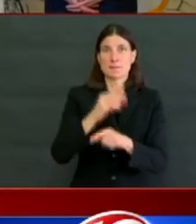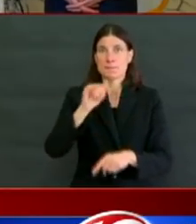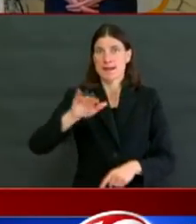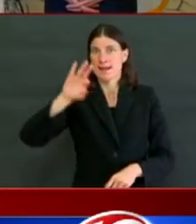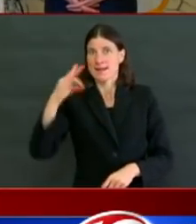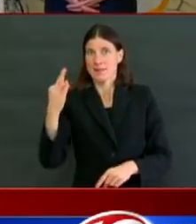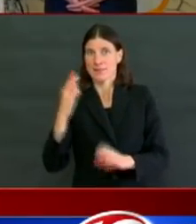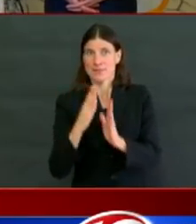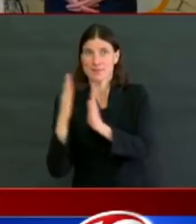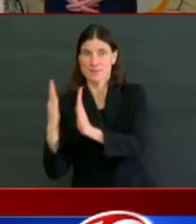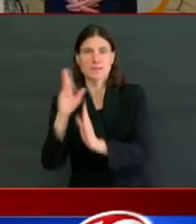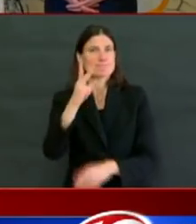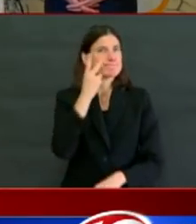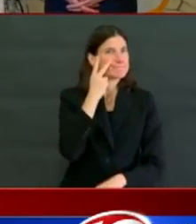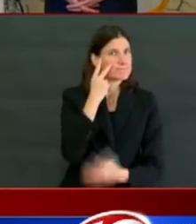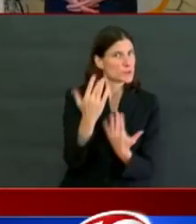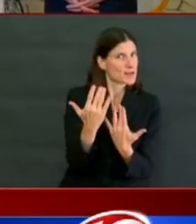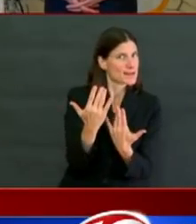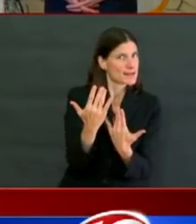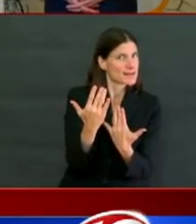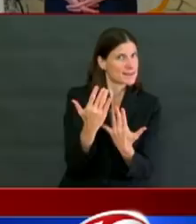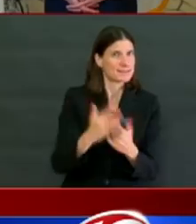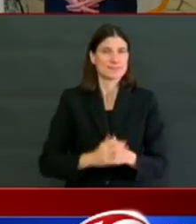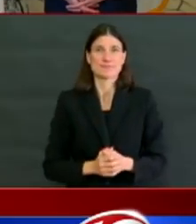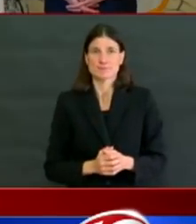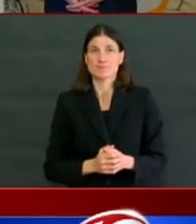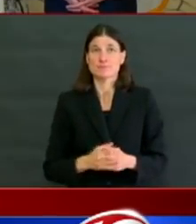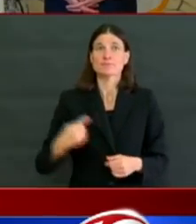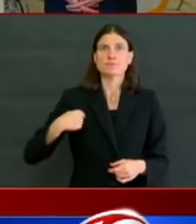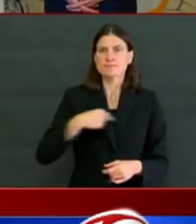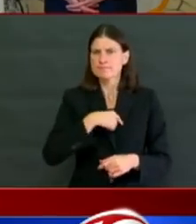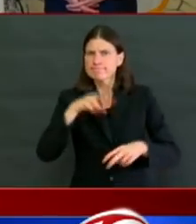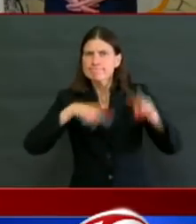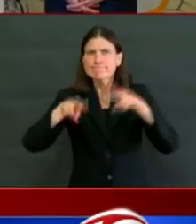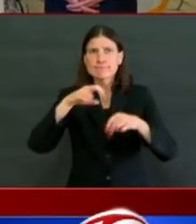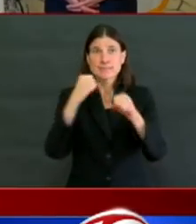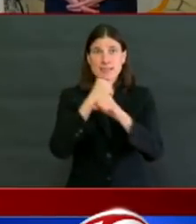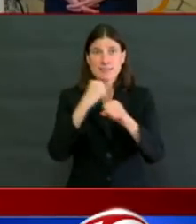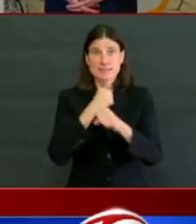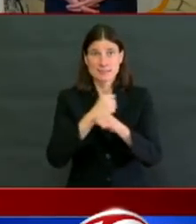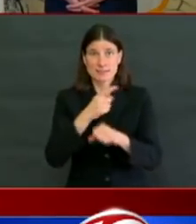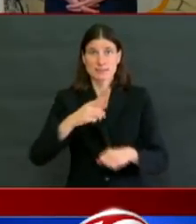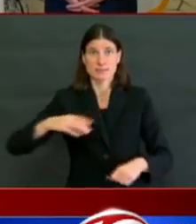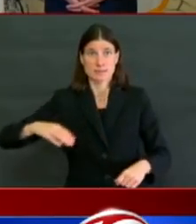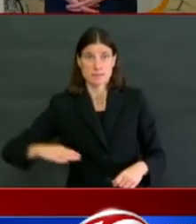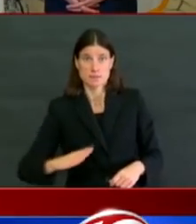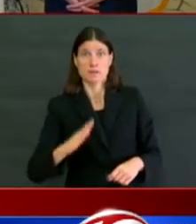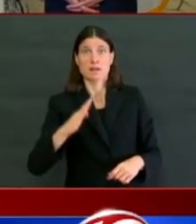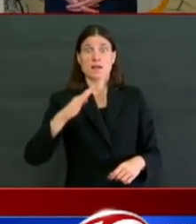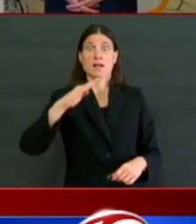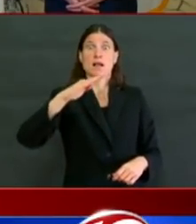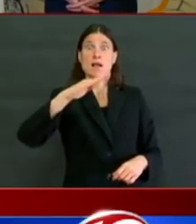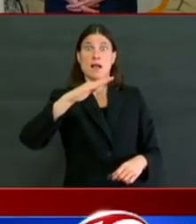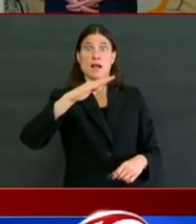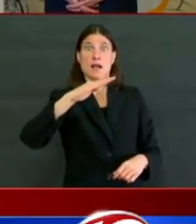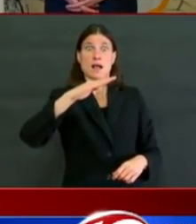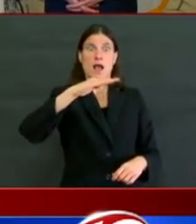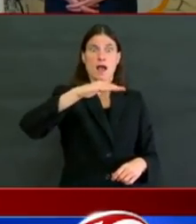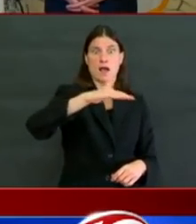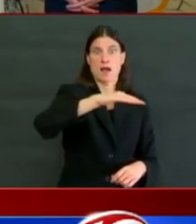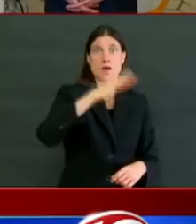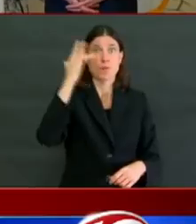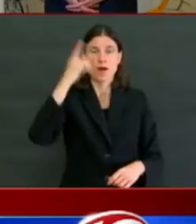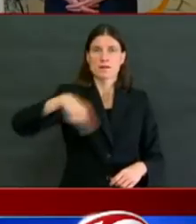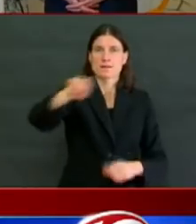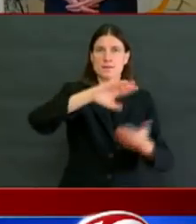extremely sensitive to the behavior of Rhode Islanders, which is to say, if you go out this